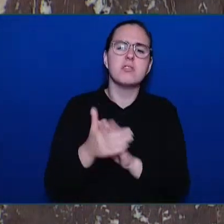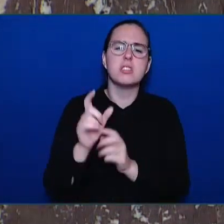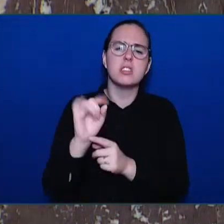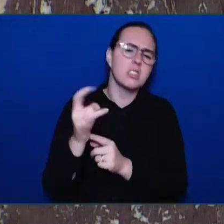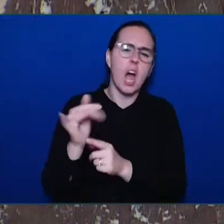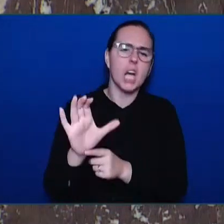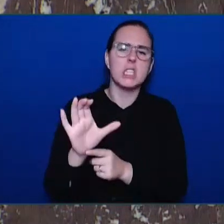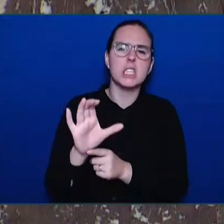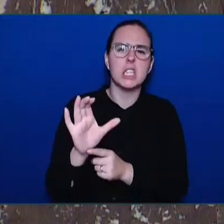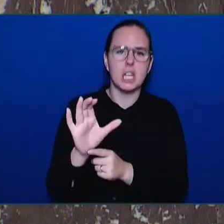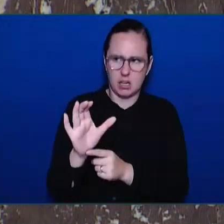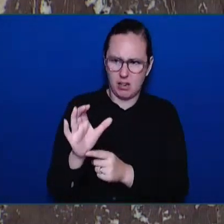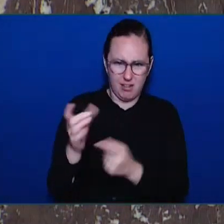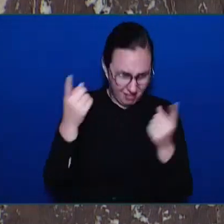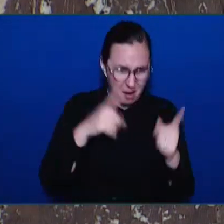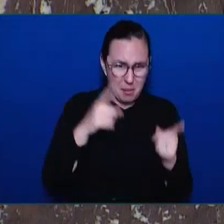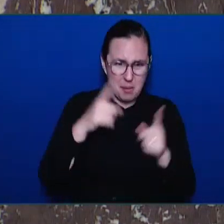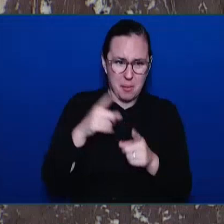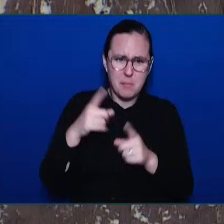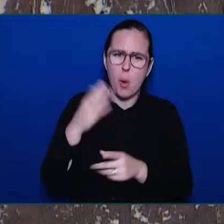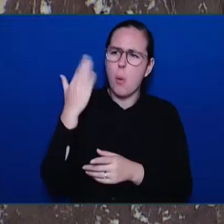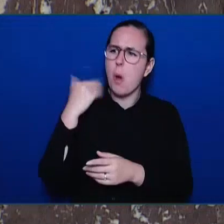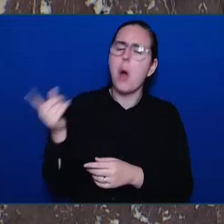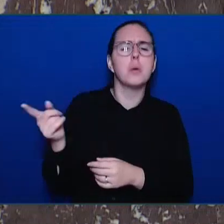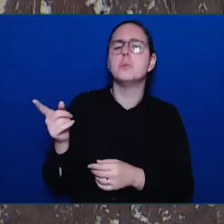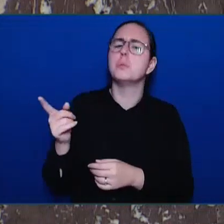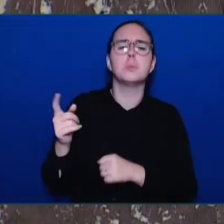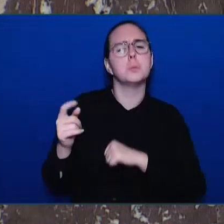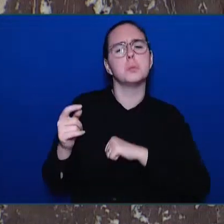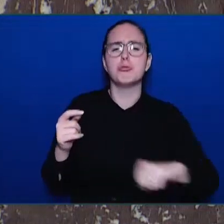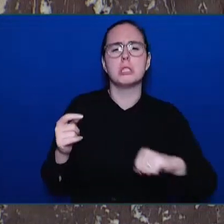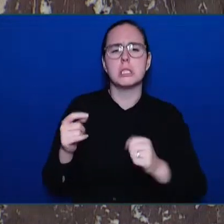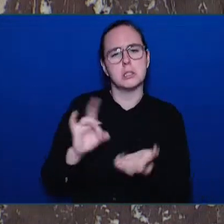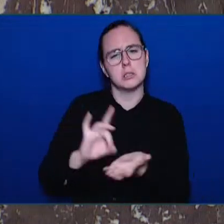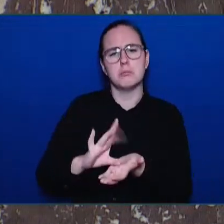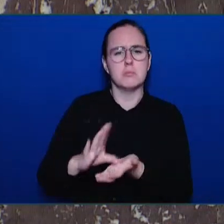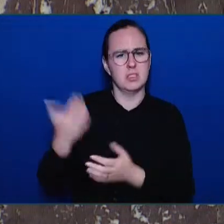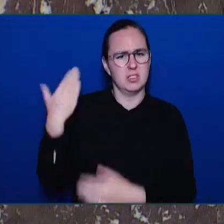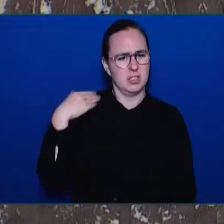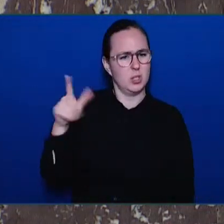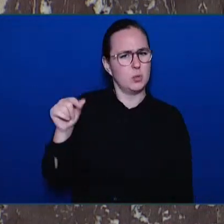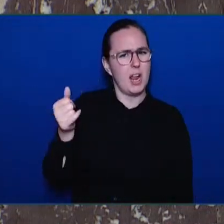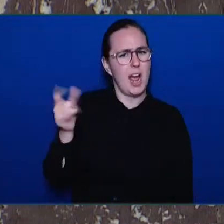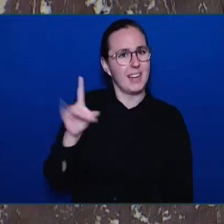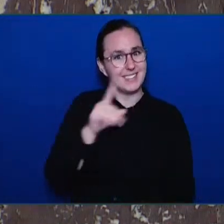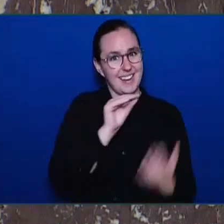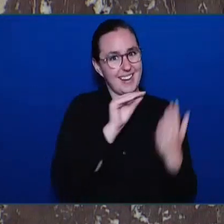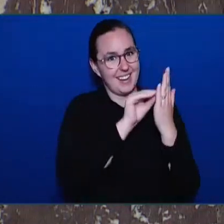plan and deny thousands of people struggling from addiction with the critical help that they need?